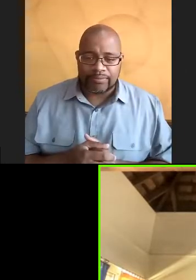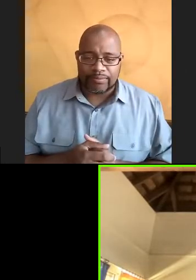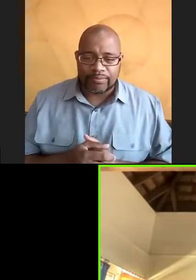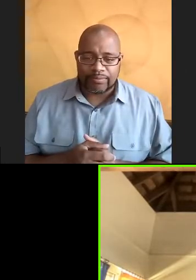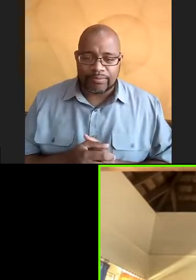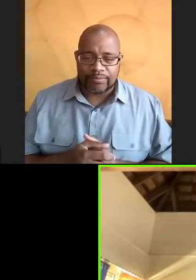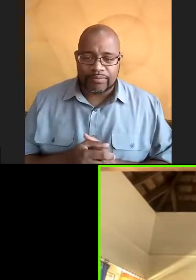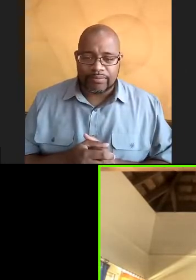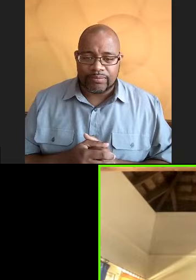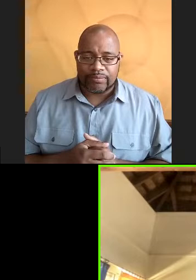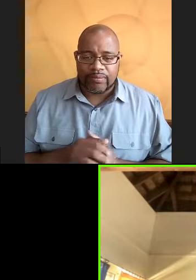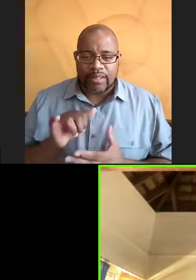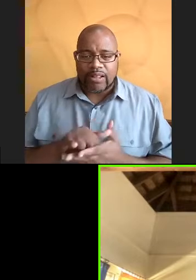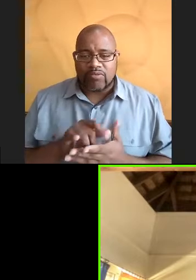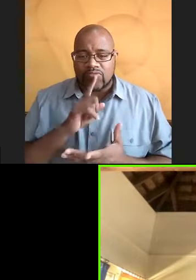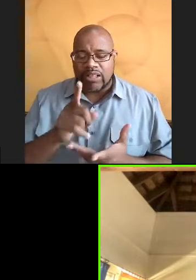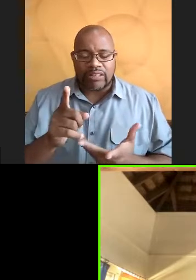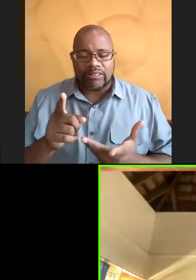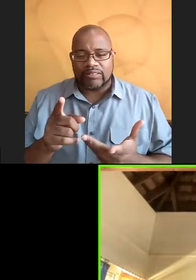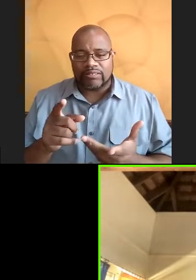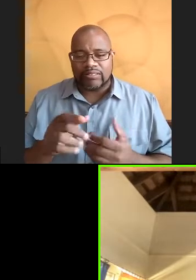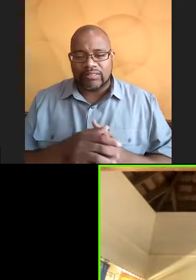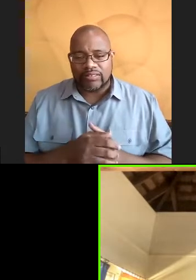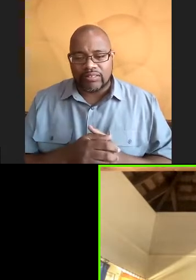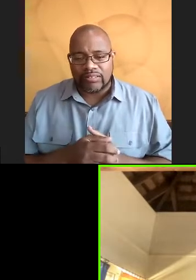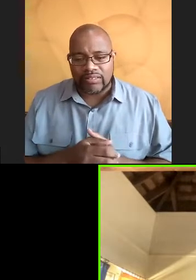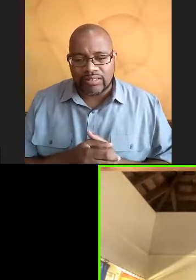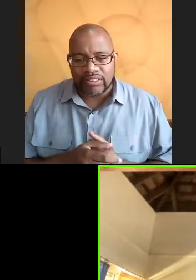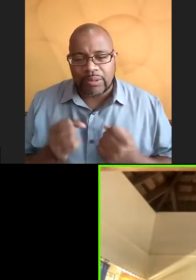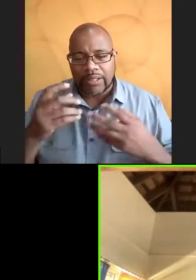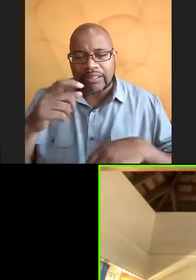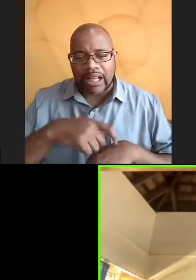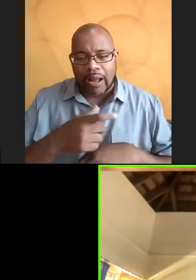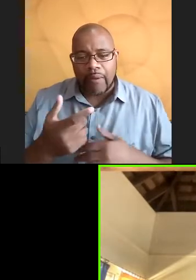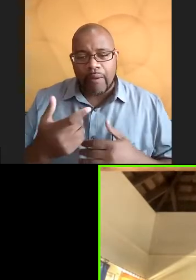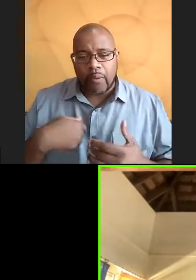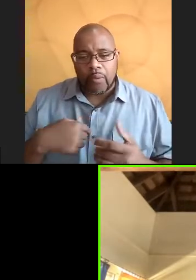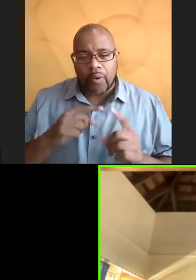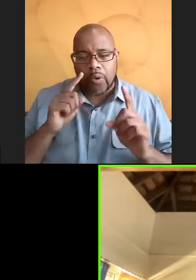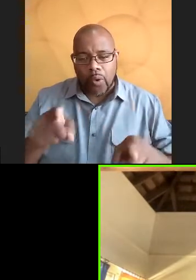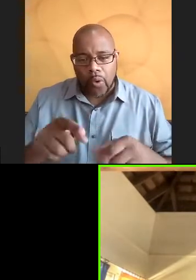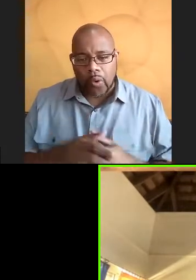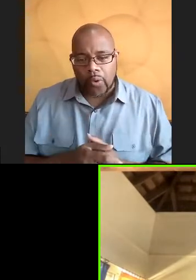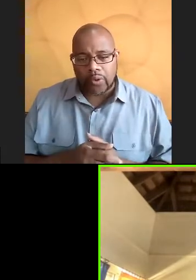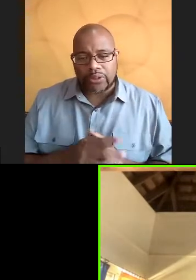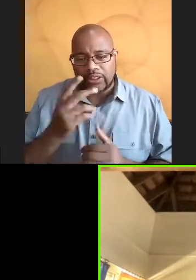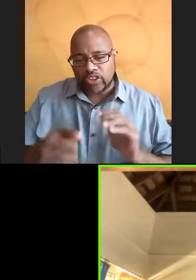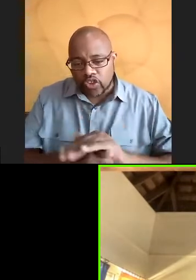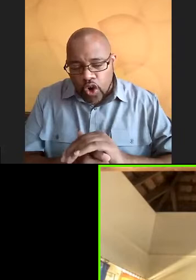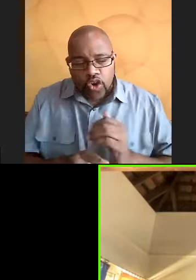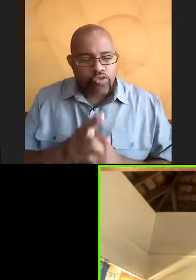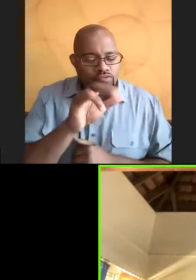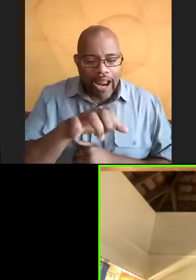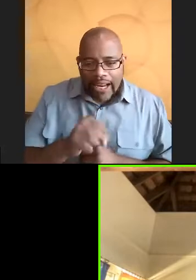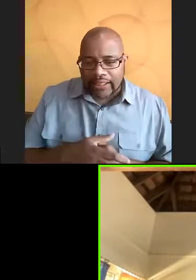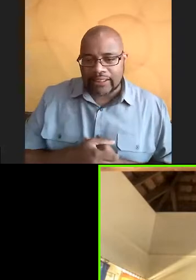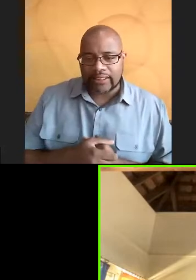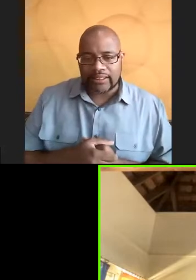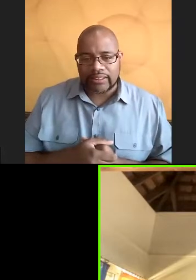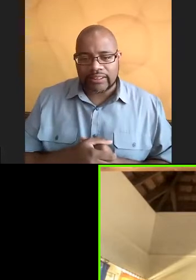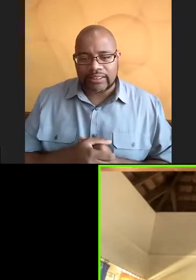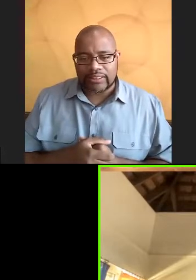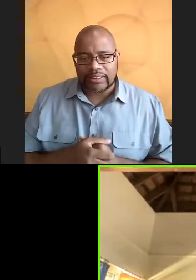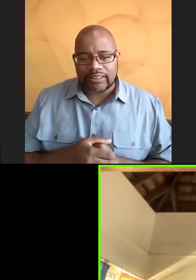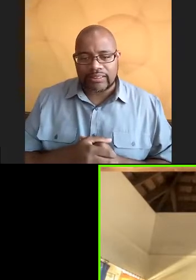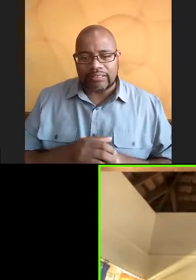And that was just like incredible. Like there's been so many times where we just opened up, hurdles, rays, like some really